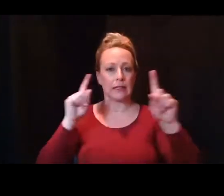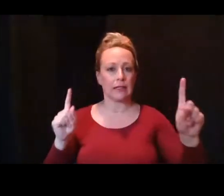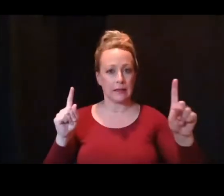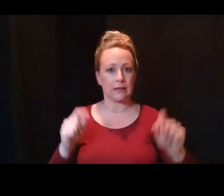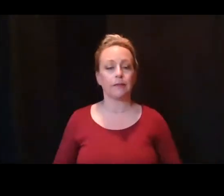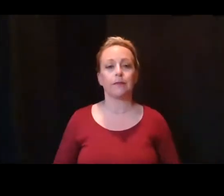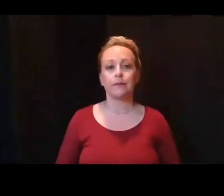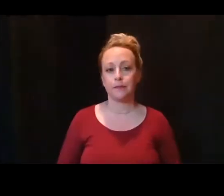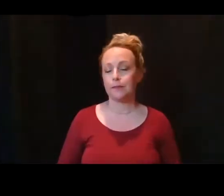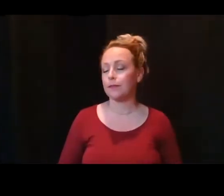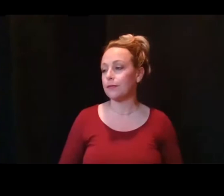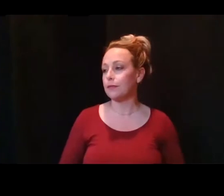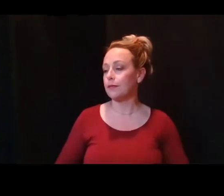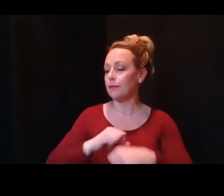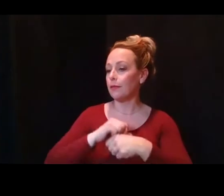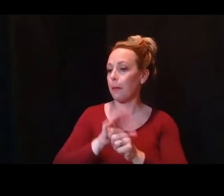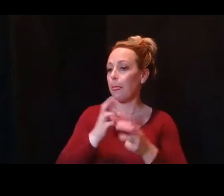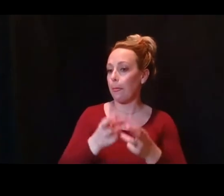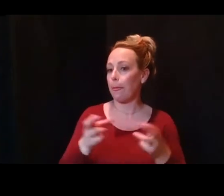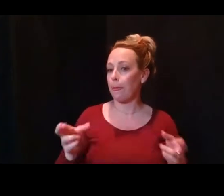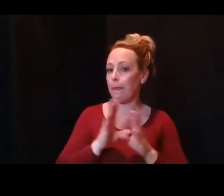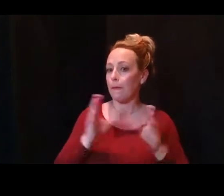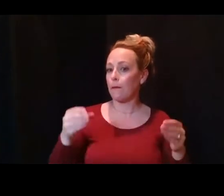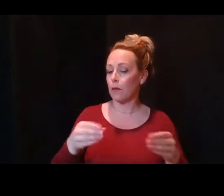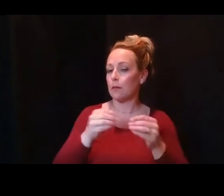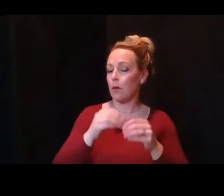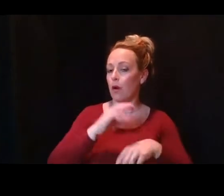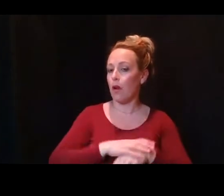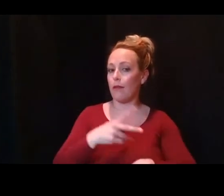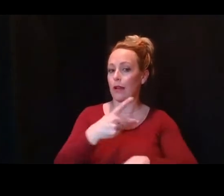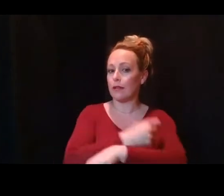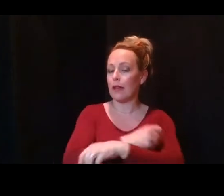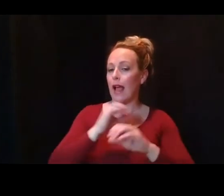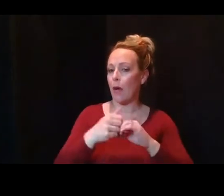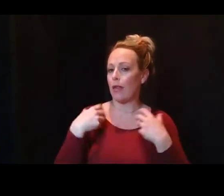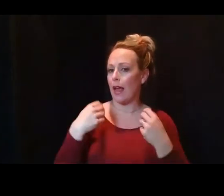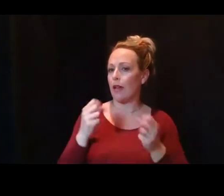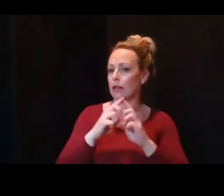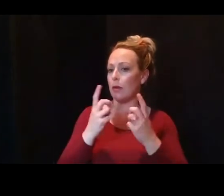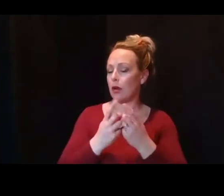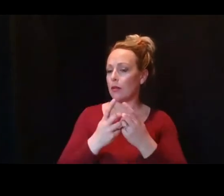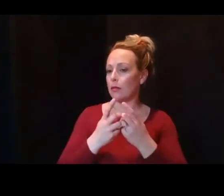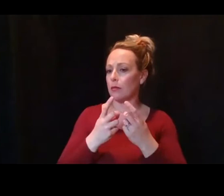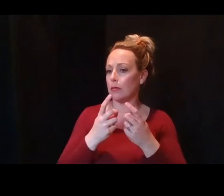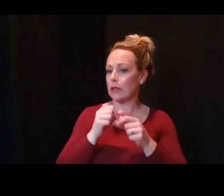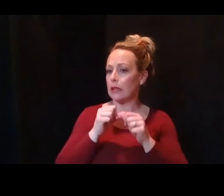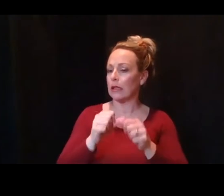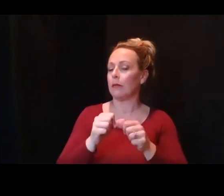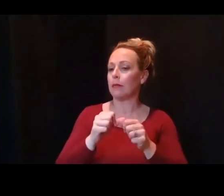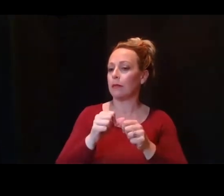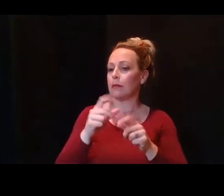COVID resources are focusing more on vaccination. How are the county health departments keeping testing available while running vaccination